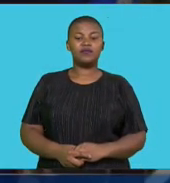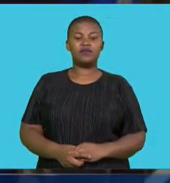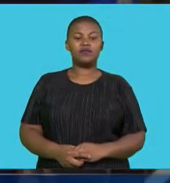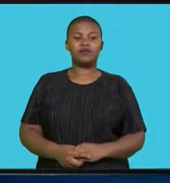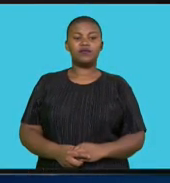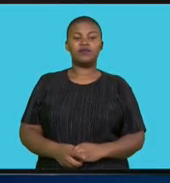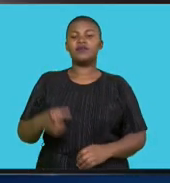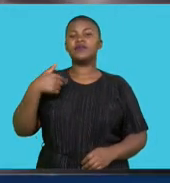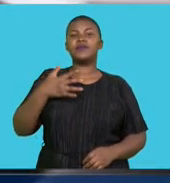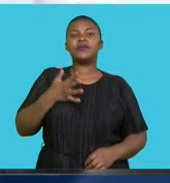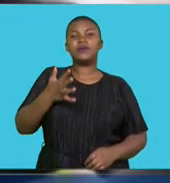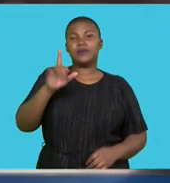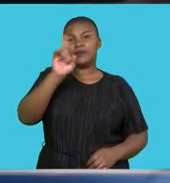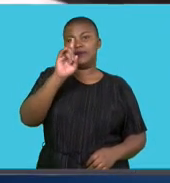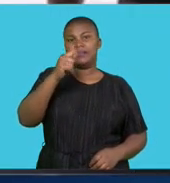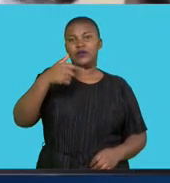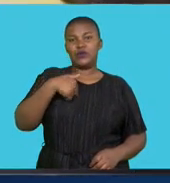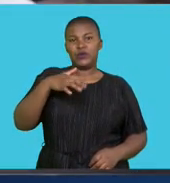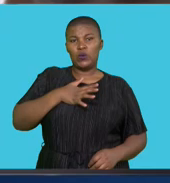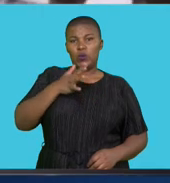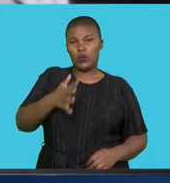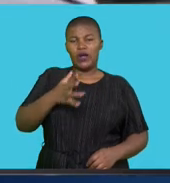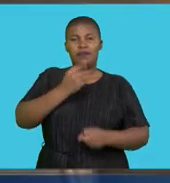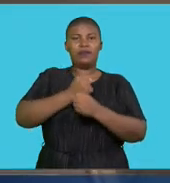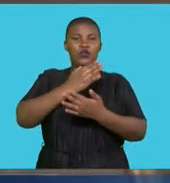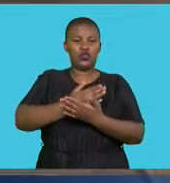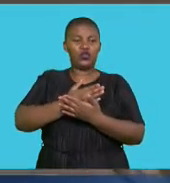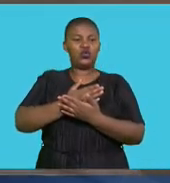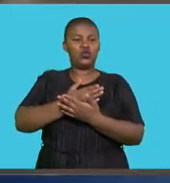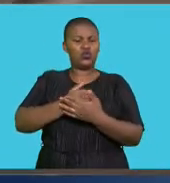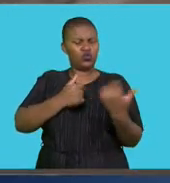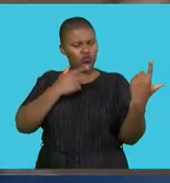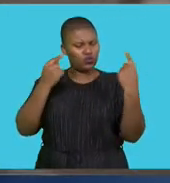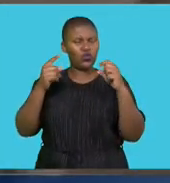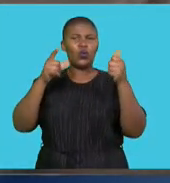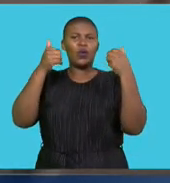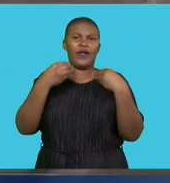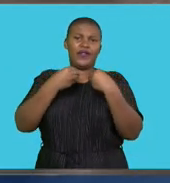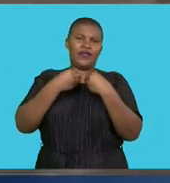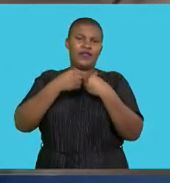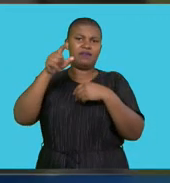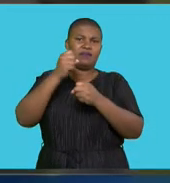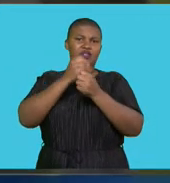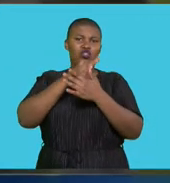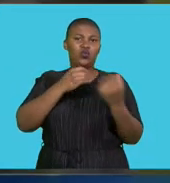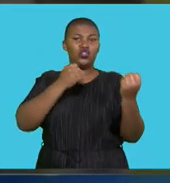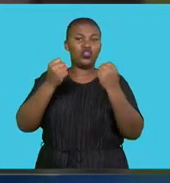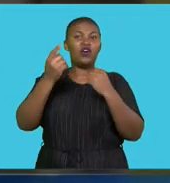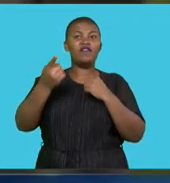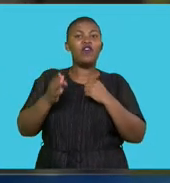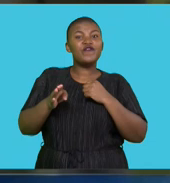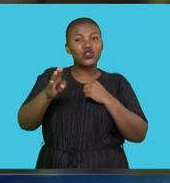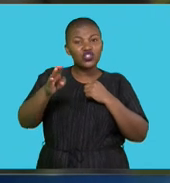we turn into a resource for you to be stronger for the future.